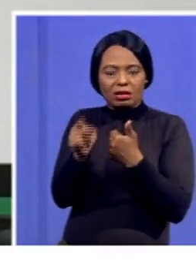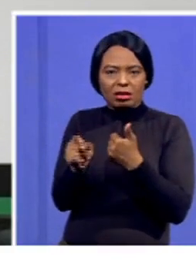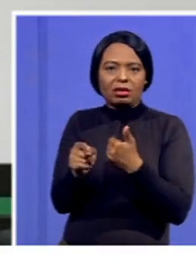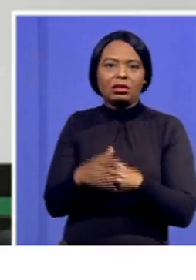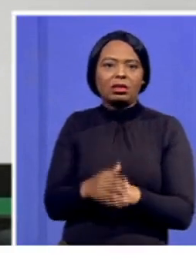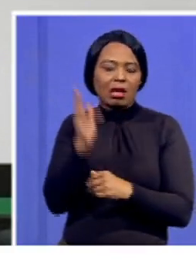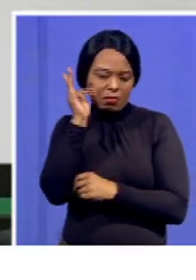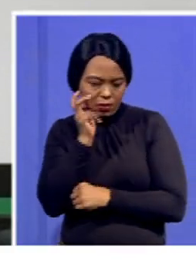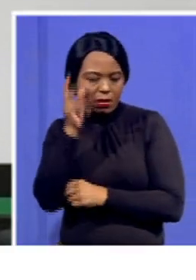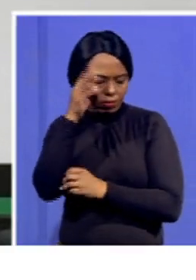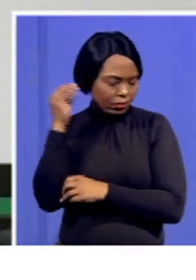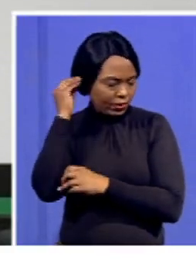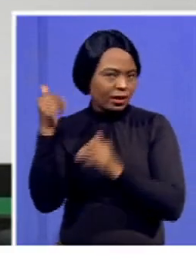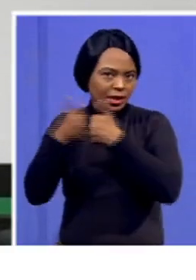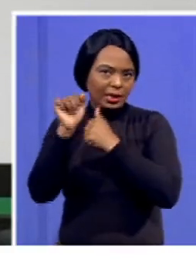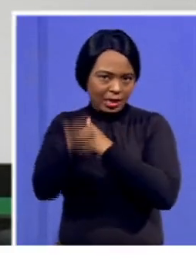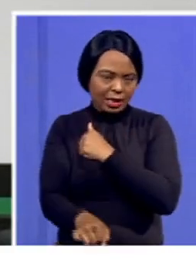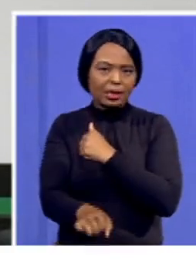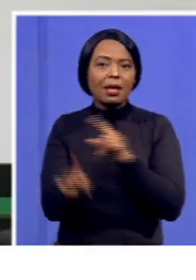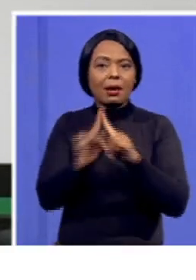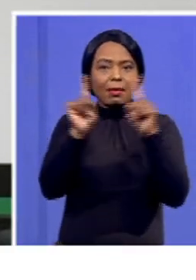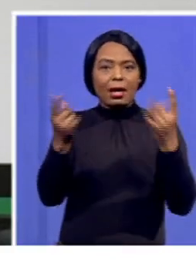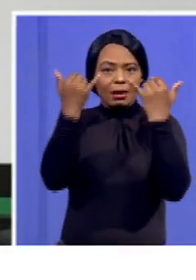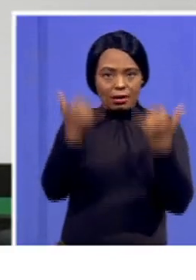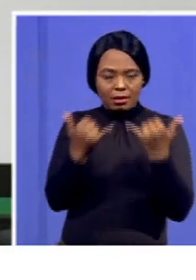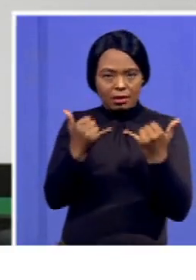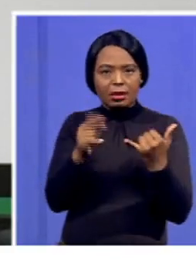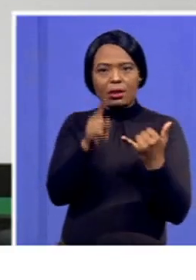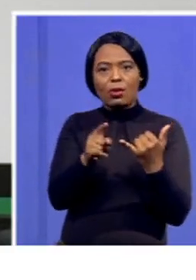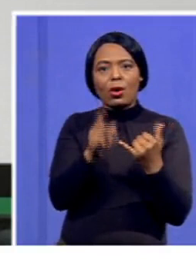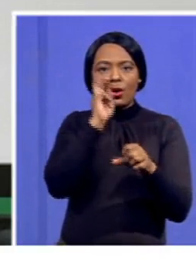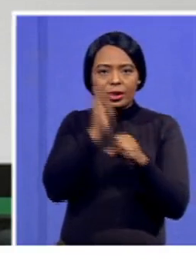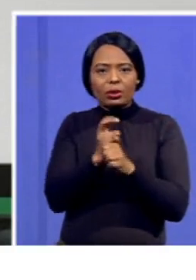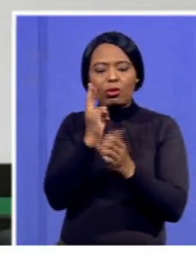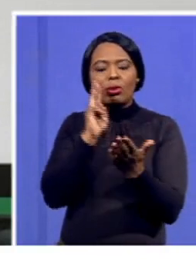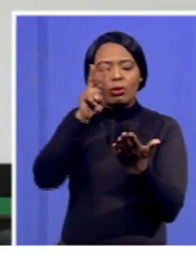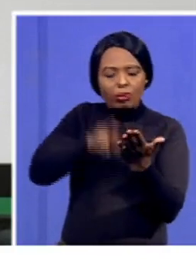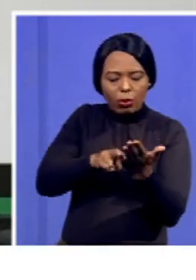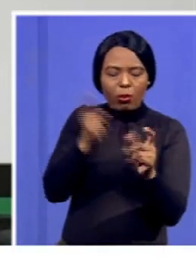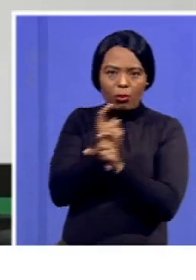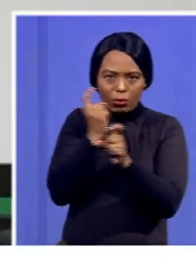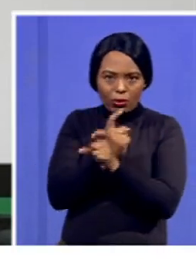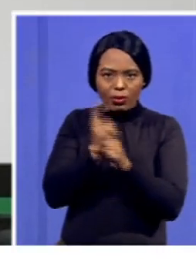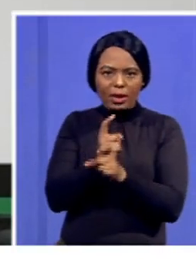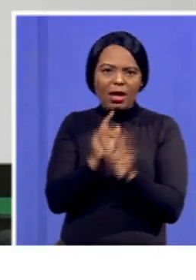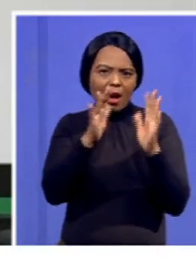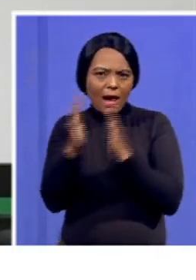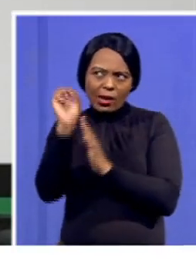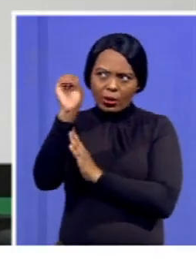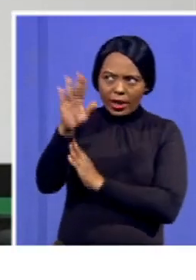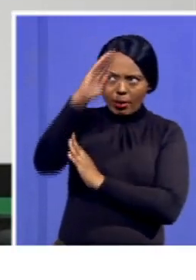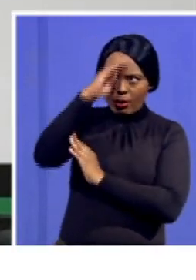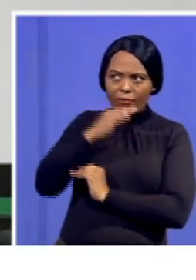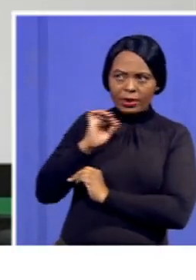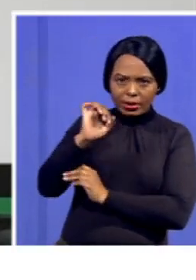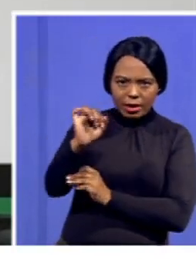challenge. But also, the issue that we must undertake is comprehensive review of the state-owned entities' portfolio to determine